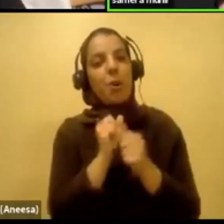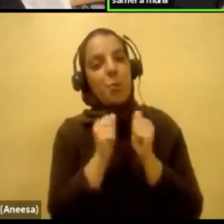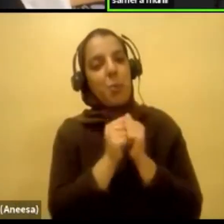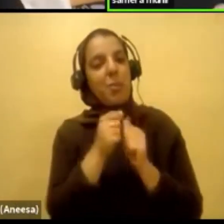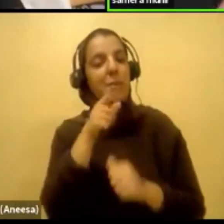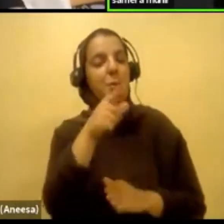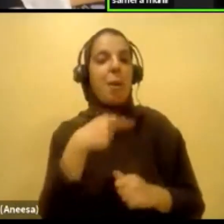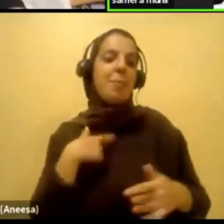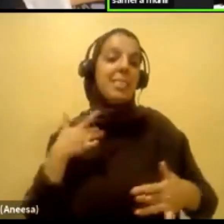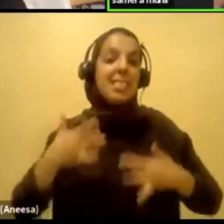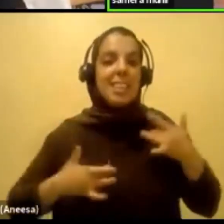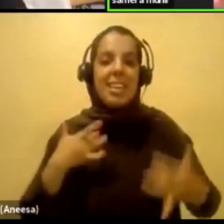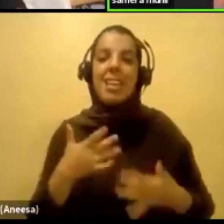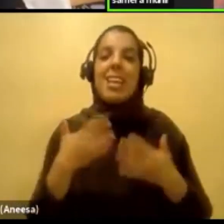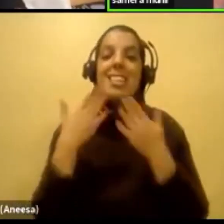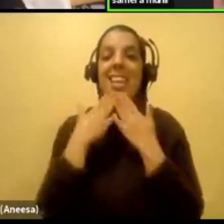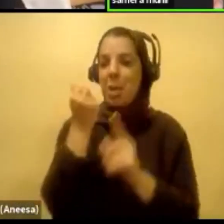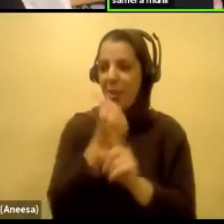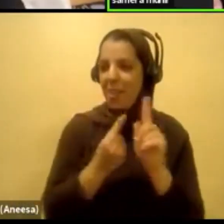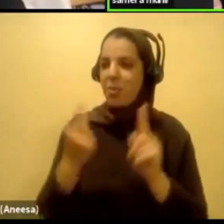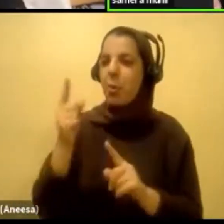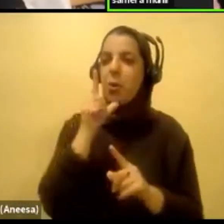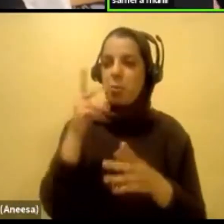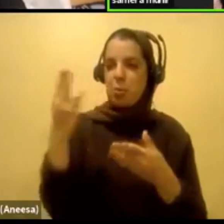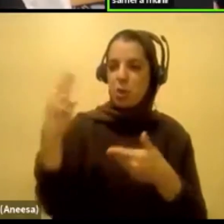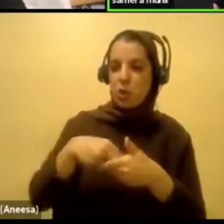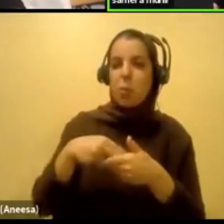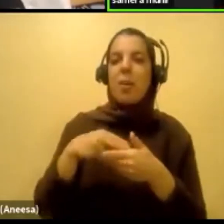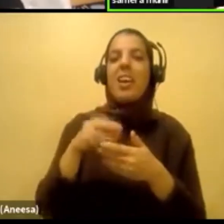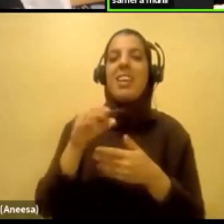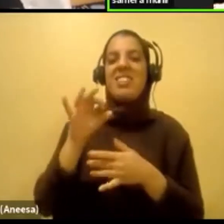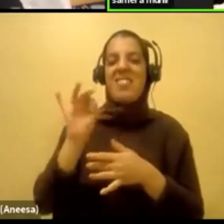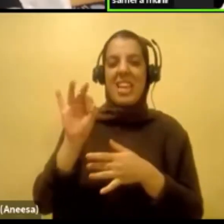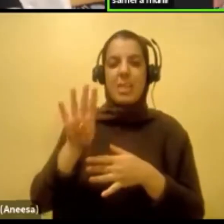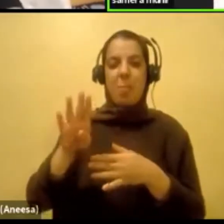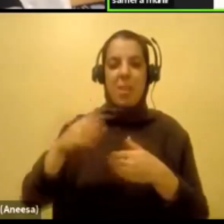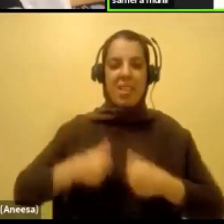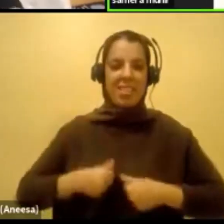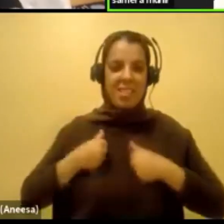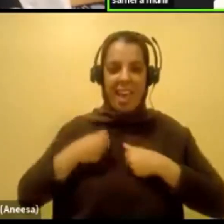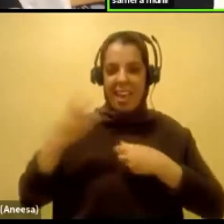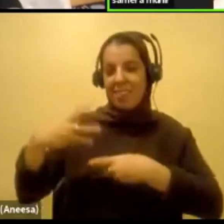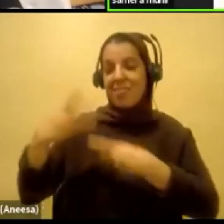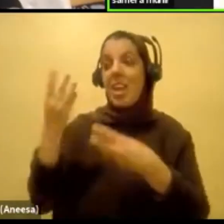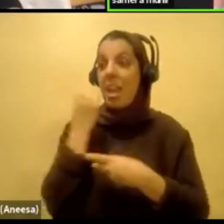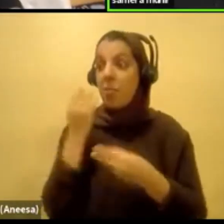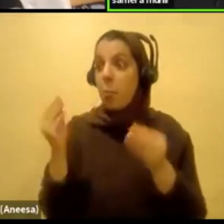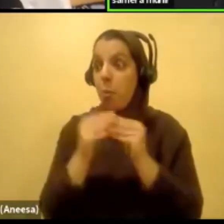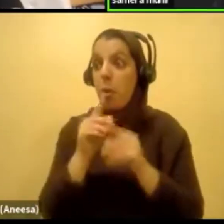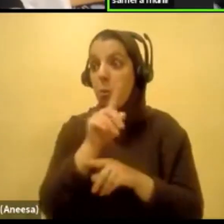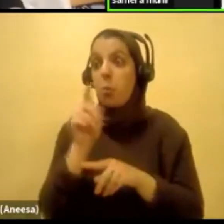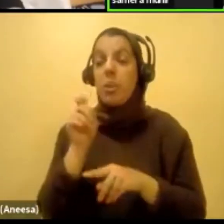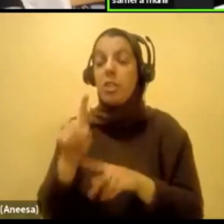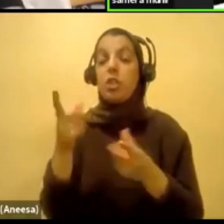super excited. Thank you, everyone who joined on to this live. If you have any additional questions, please email us at info at